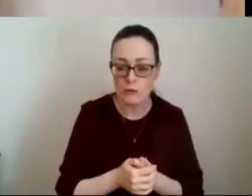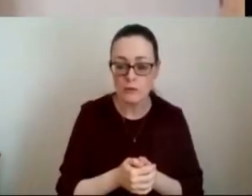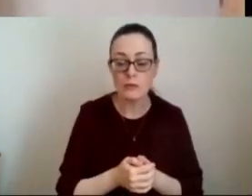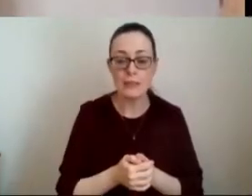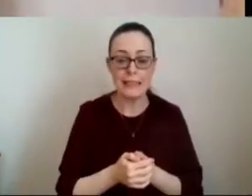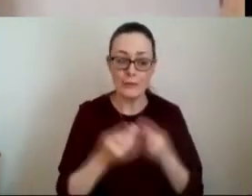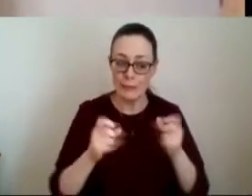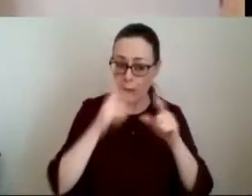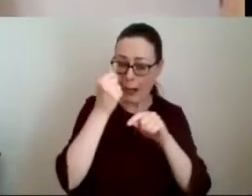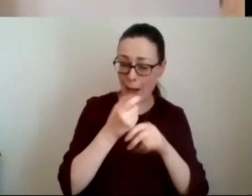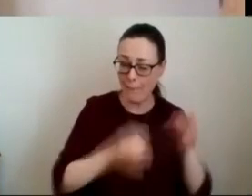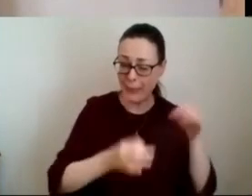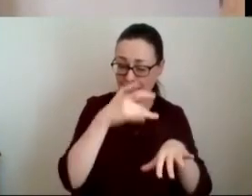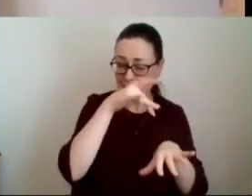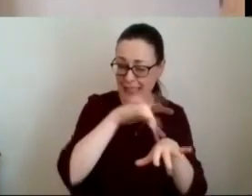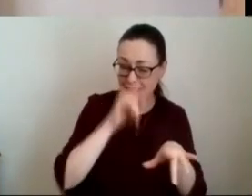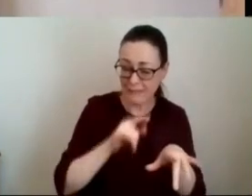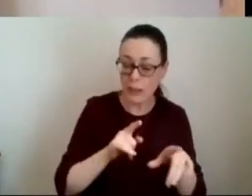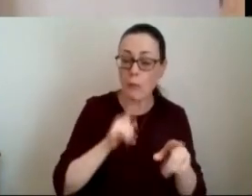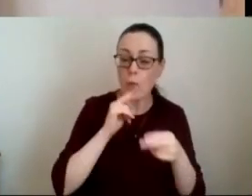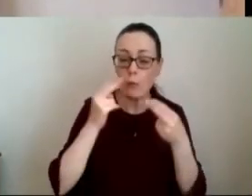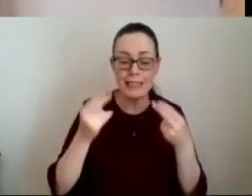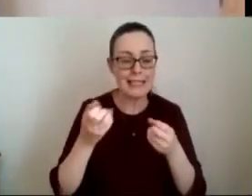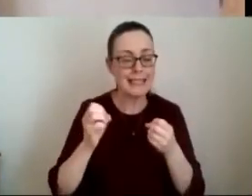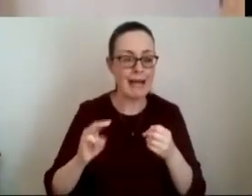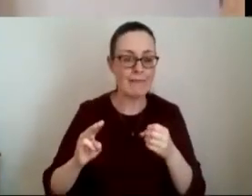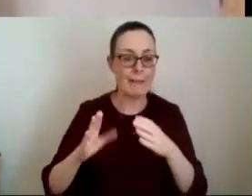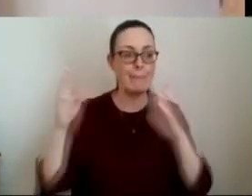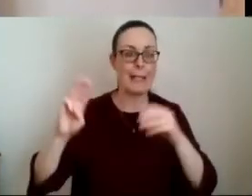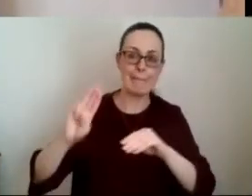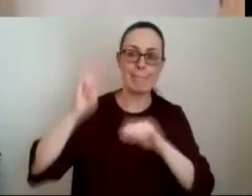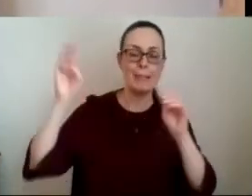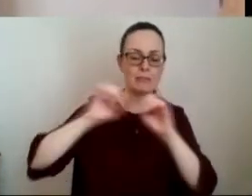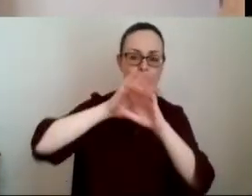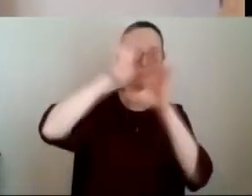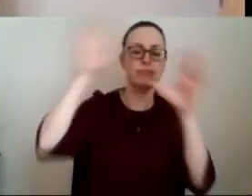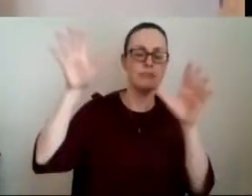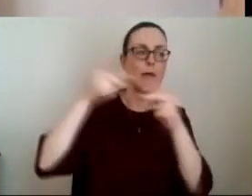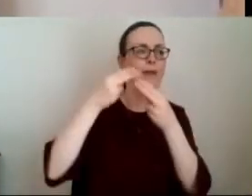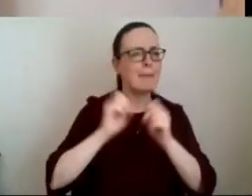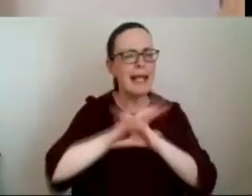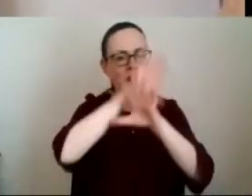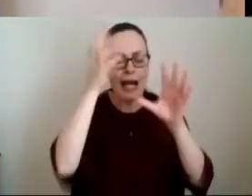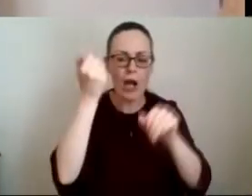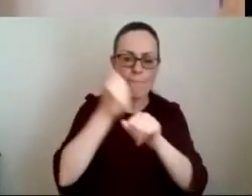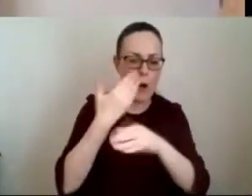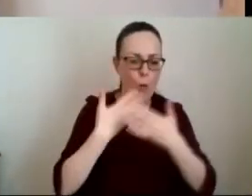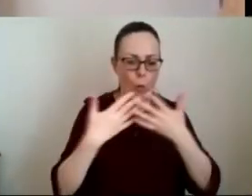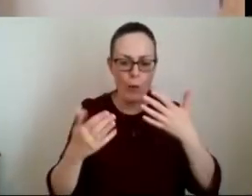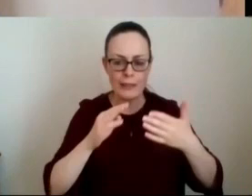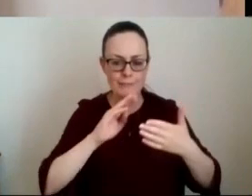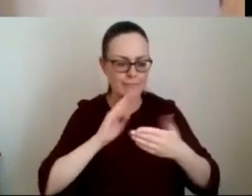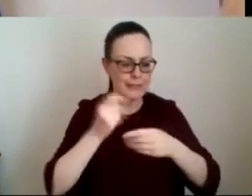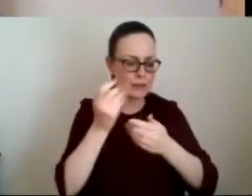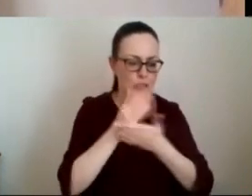sensitivities but having a big picture overarching framework and being really clear as to what the shared island unit can